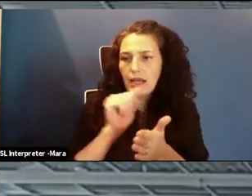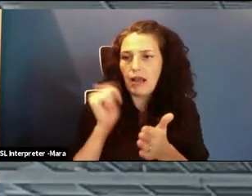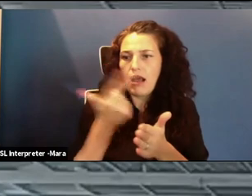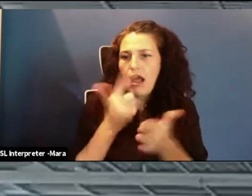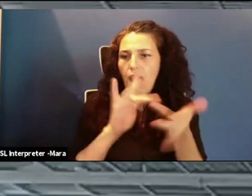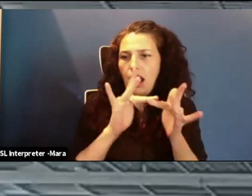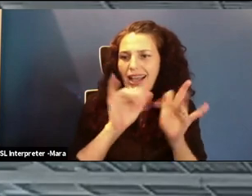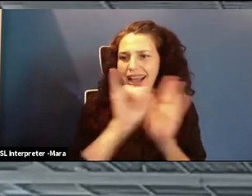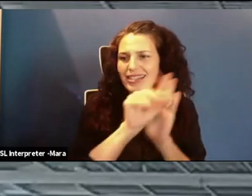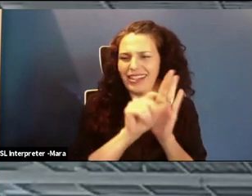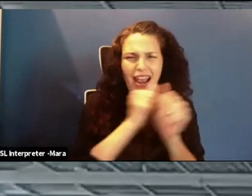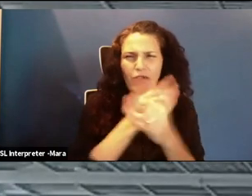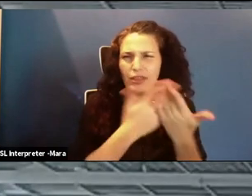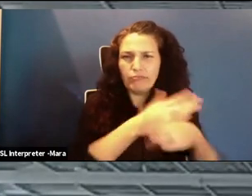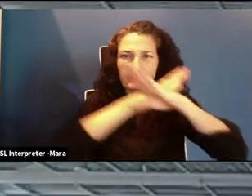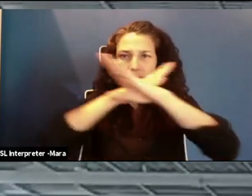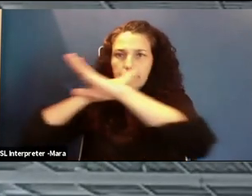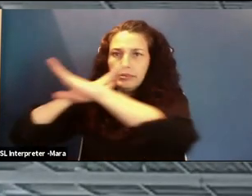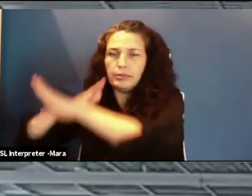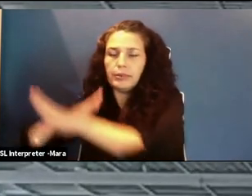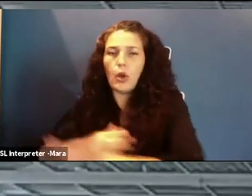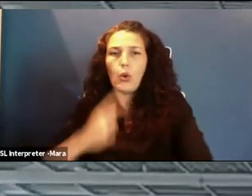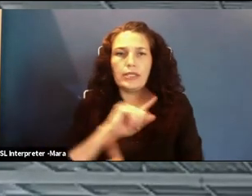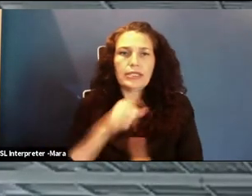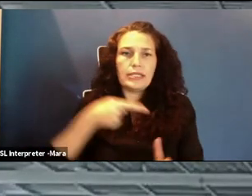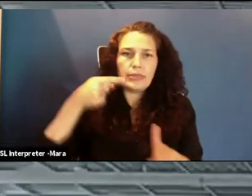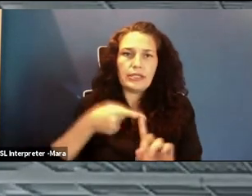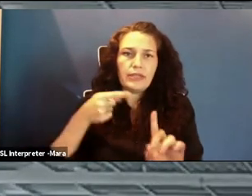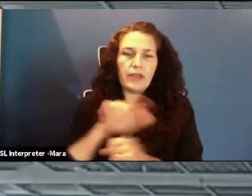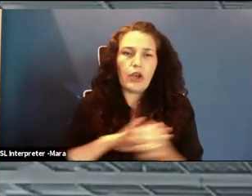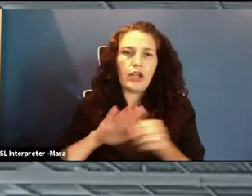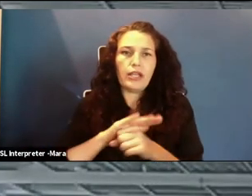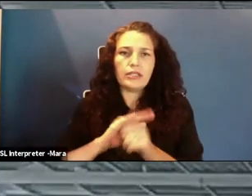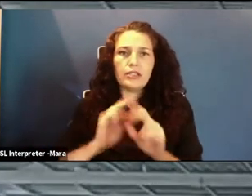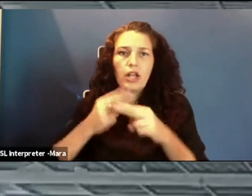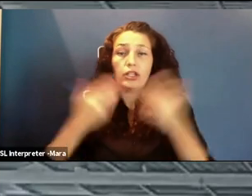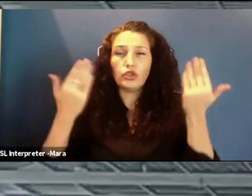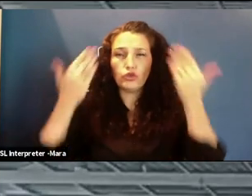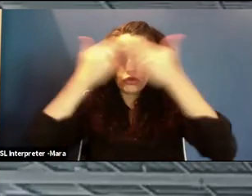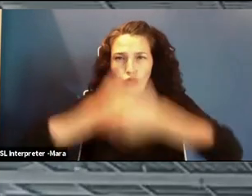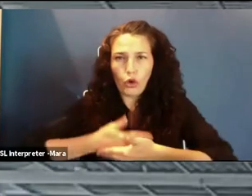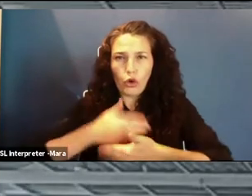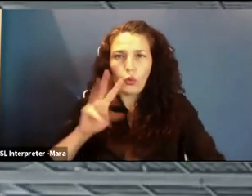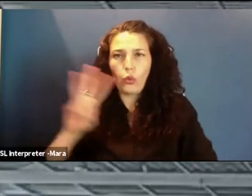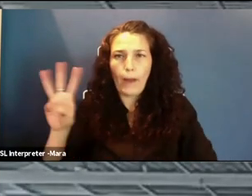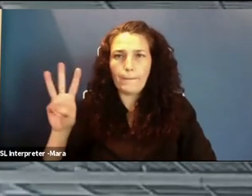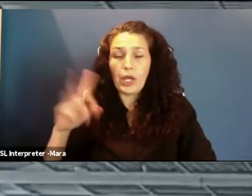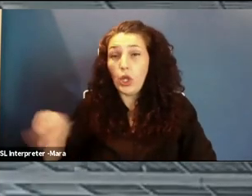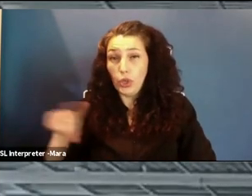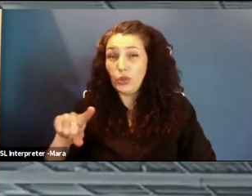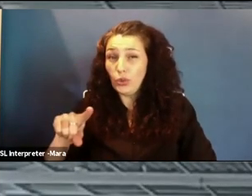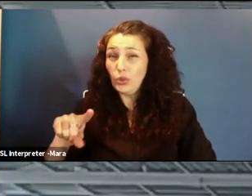One particular area of expertise to my team and I is the dark web. You are all undoubtedly well